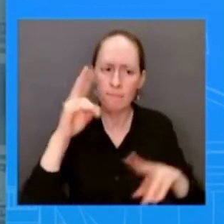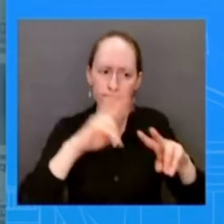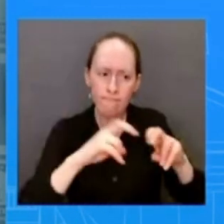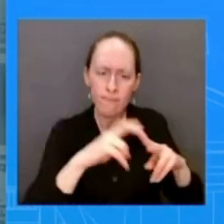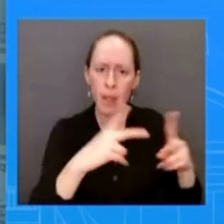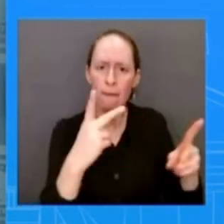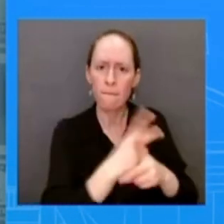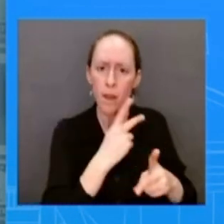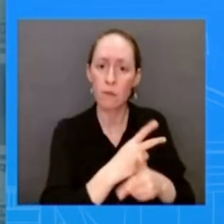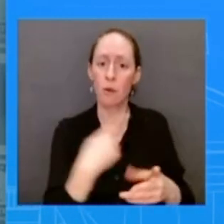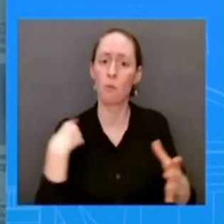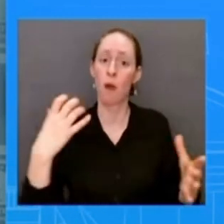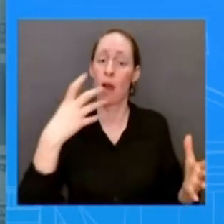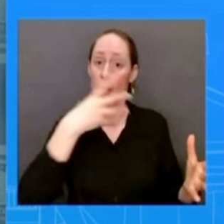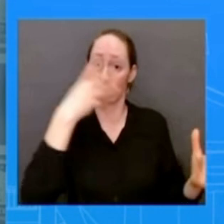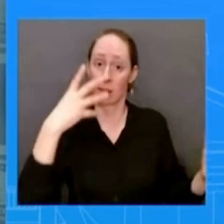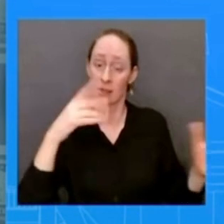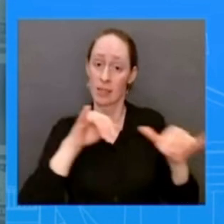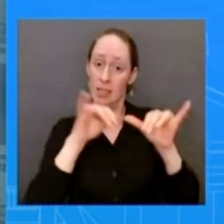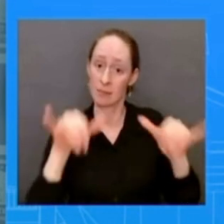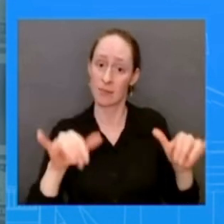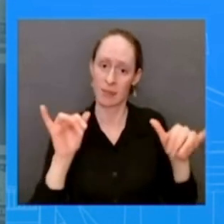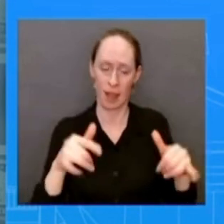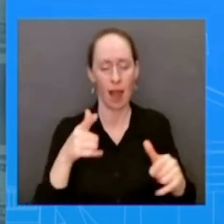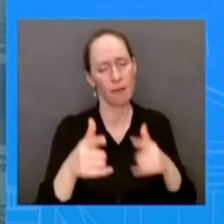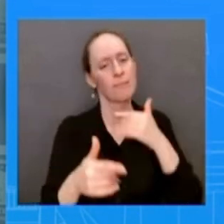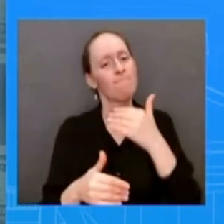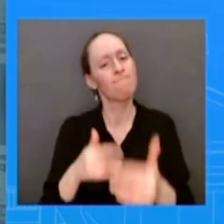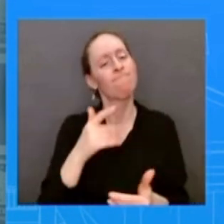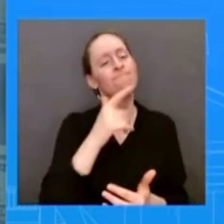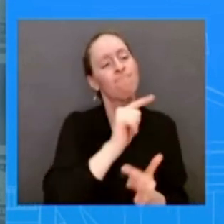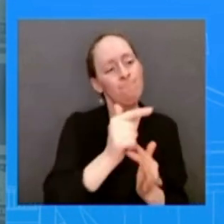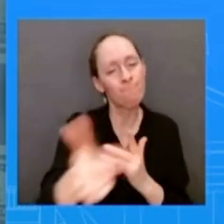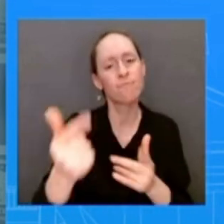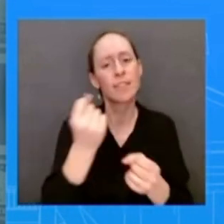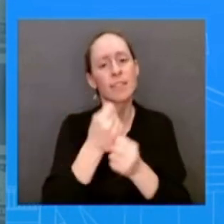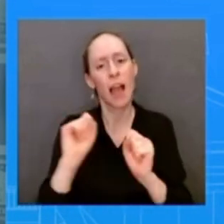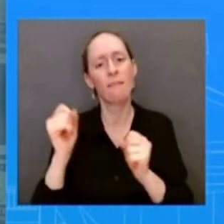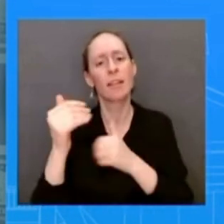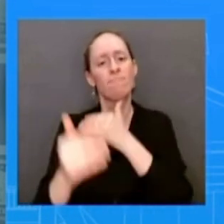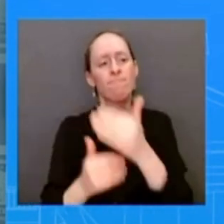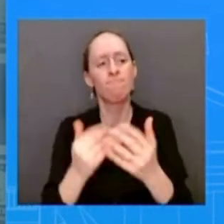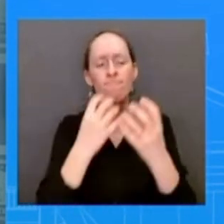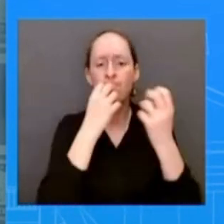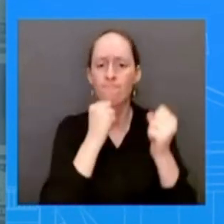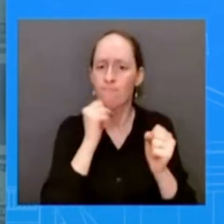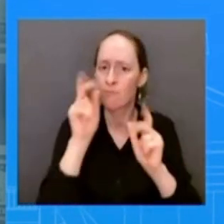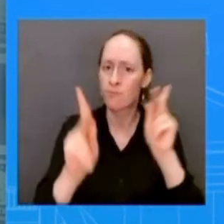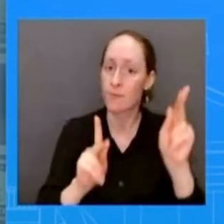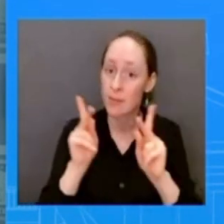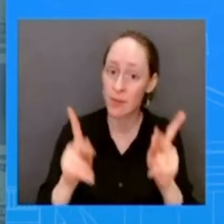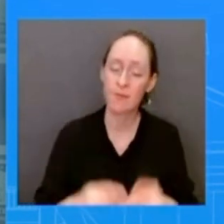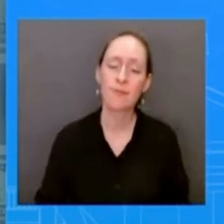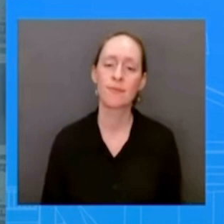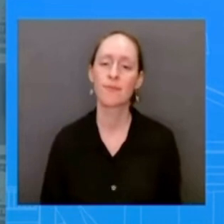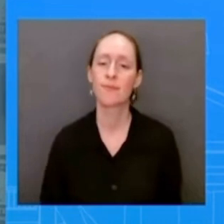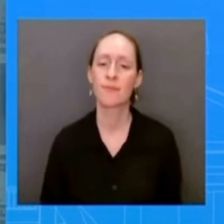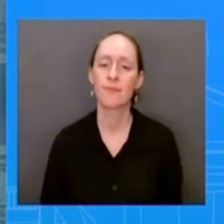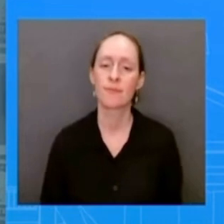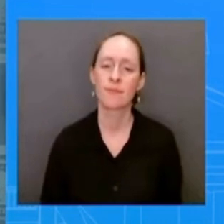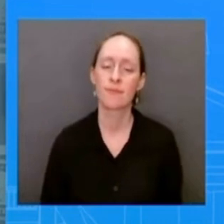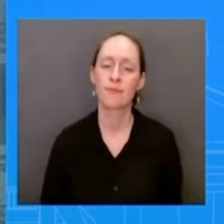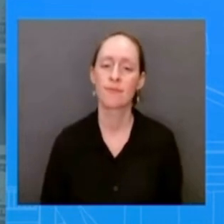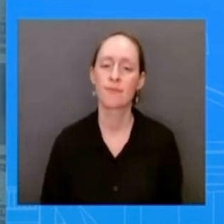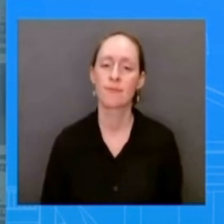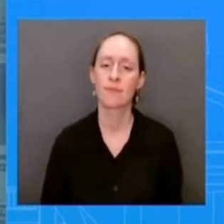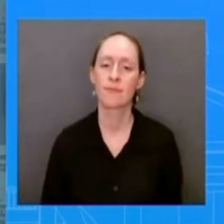is uh orderly that is safe and humane that is what the president is has been doing and that's what he's going to continue to do i'm certainly not going to